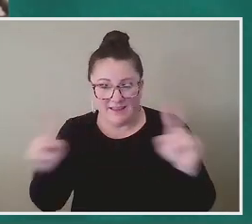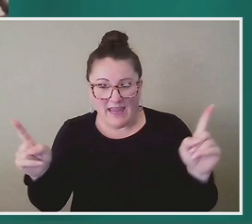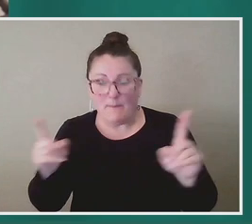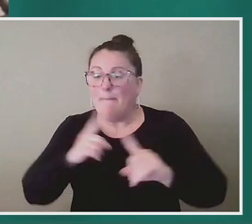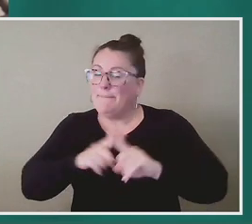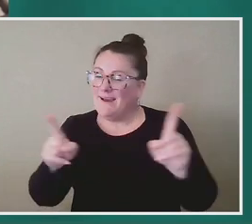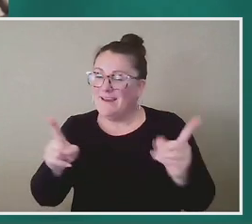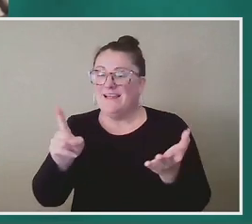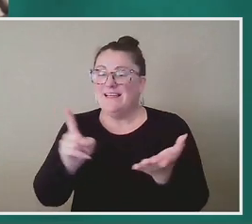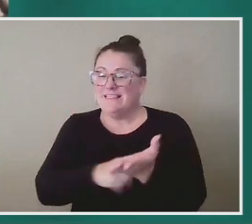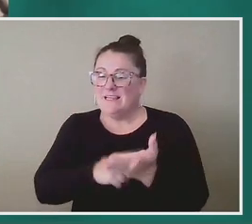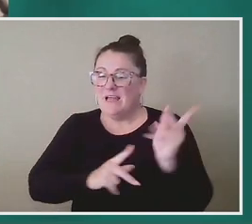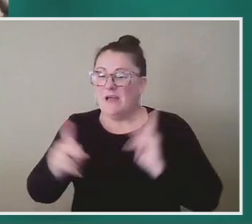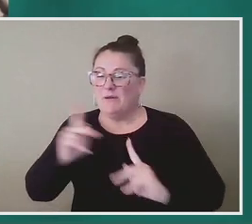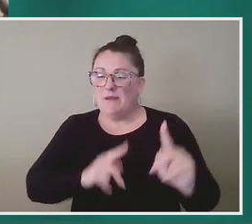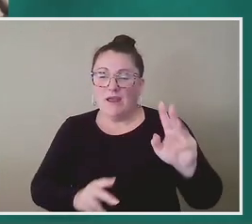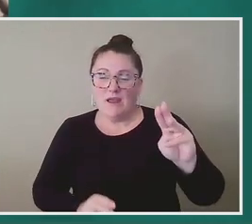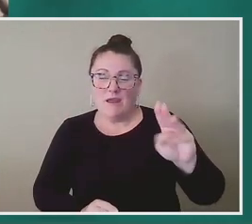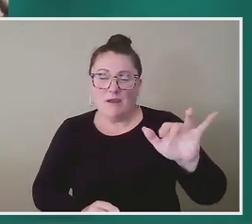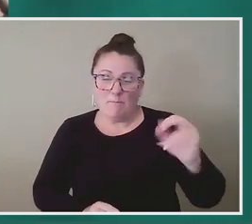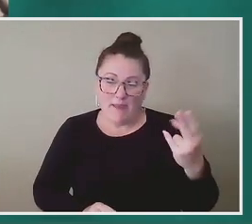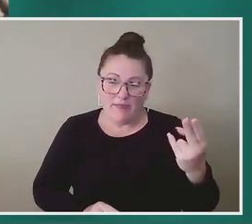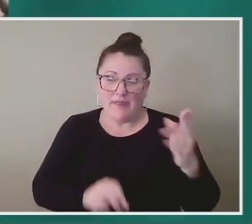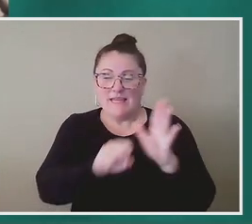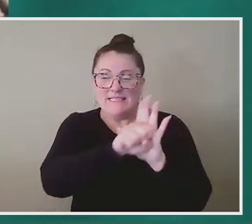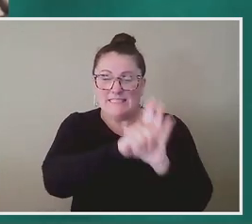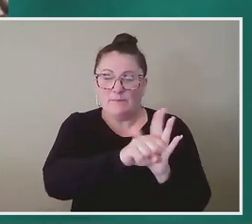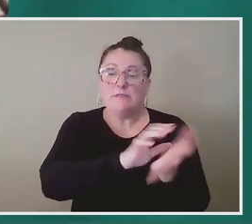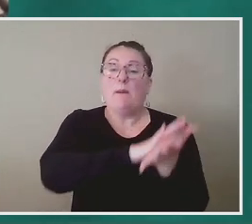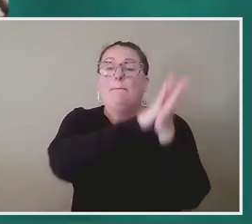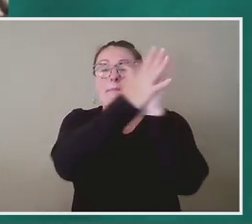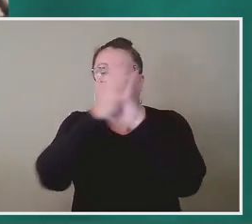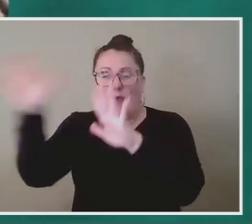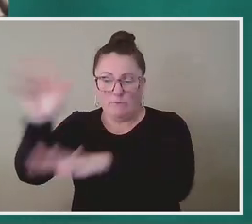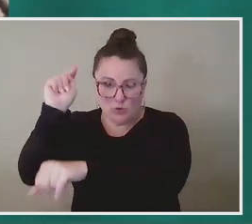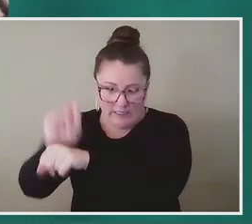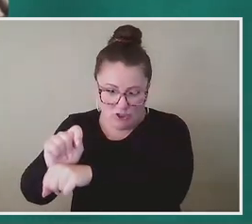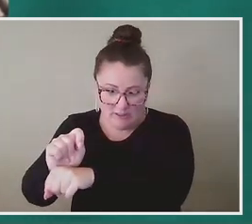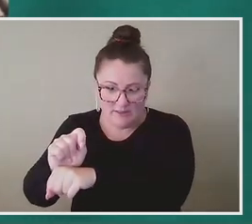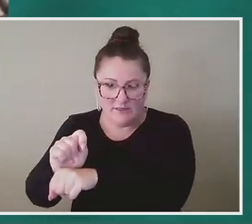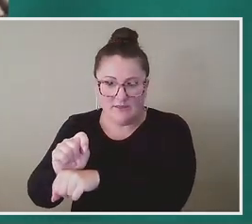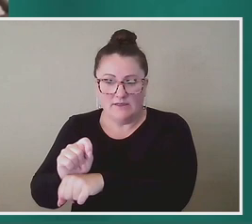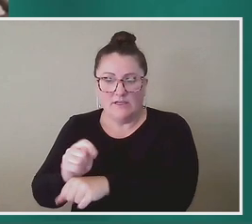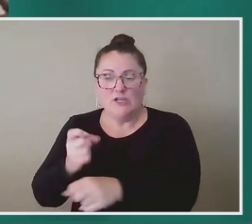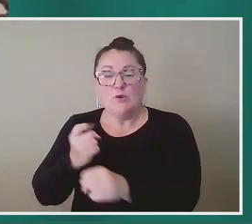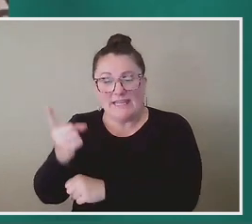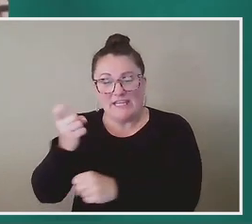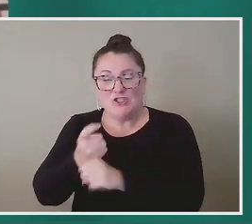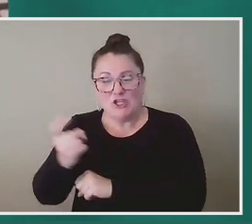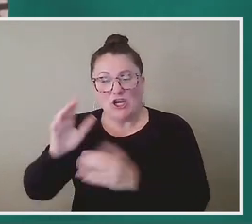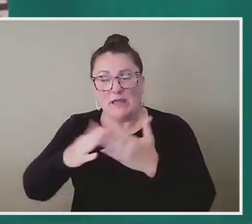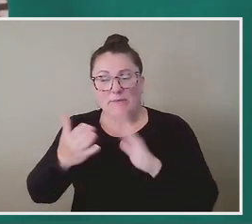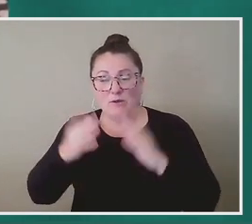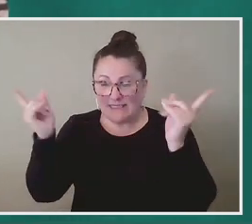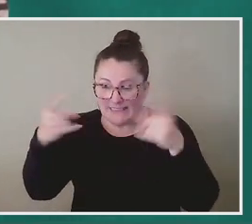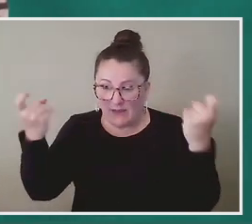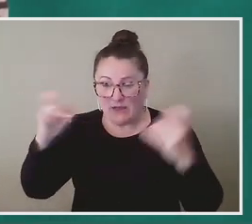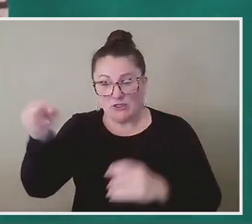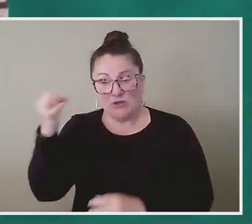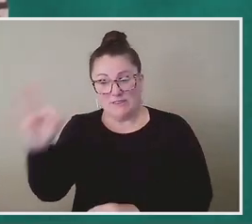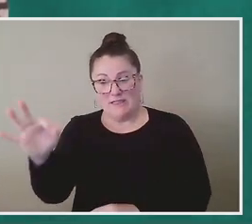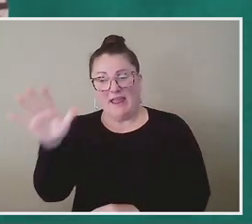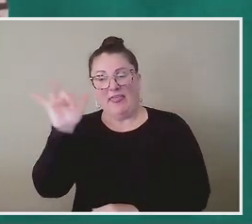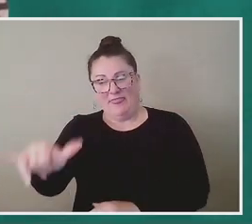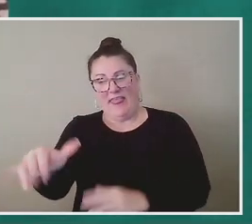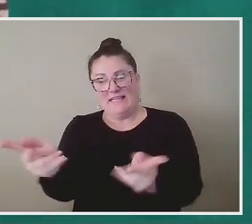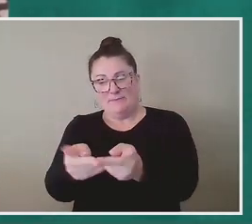people turn myth and symbols into tradition. And so each year that community celebrates Juneteenth in that space.